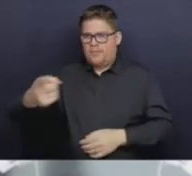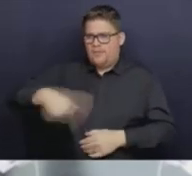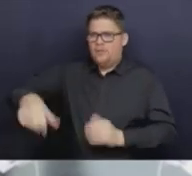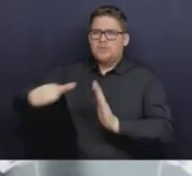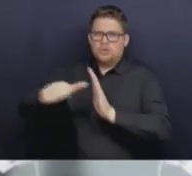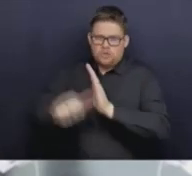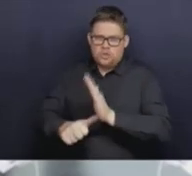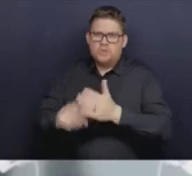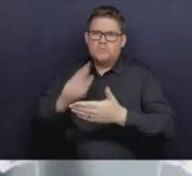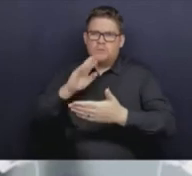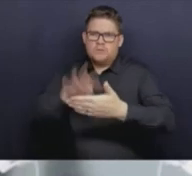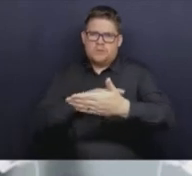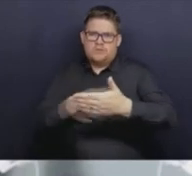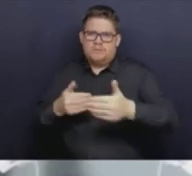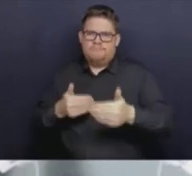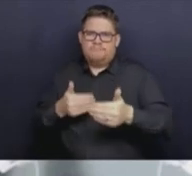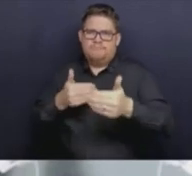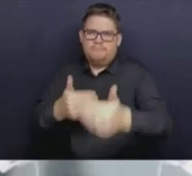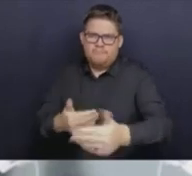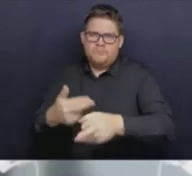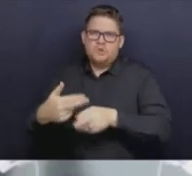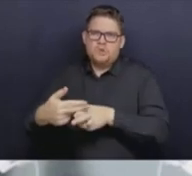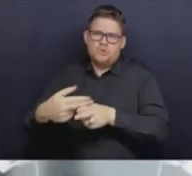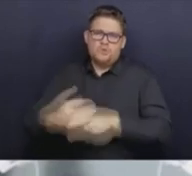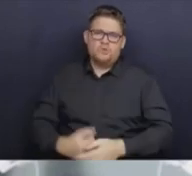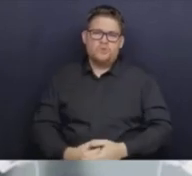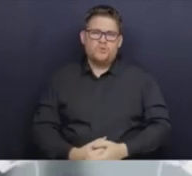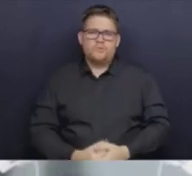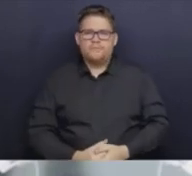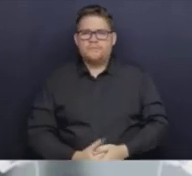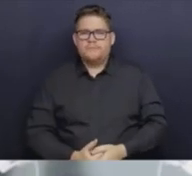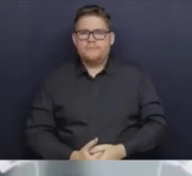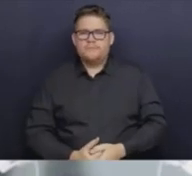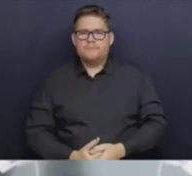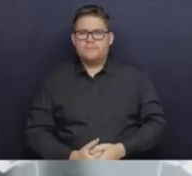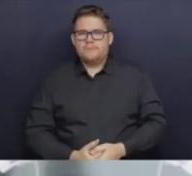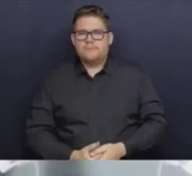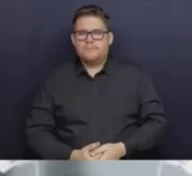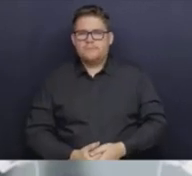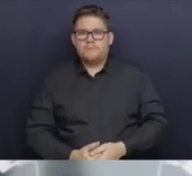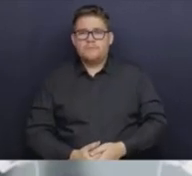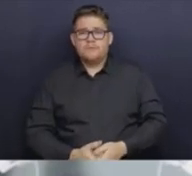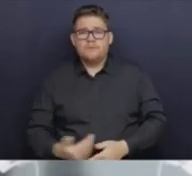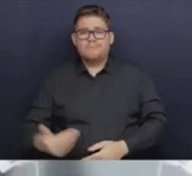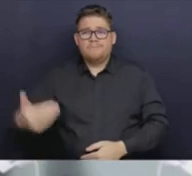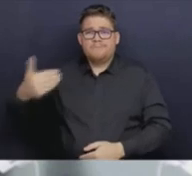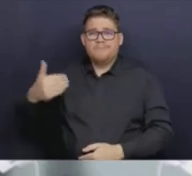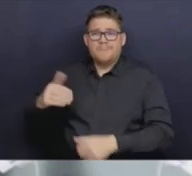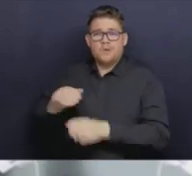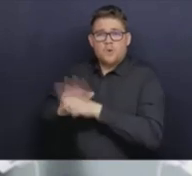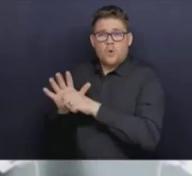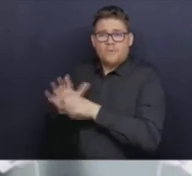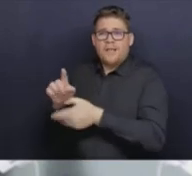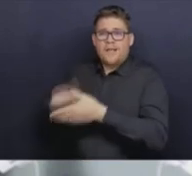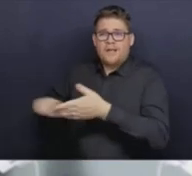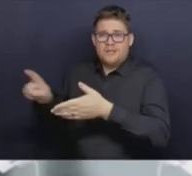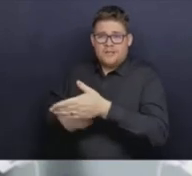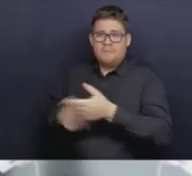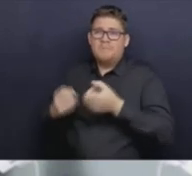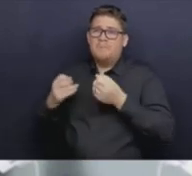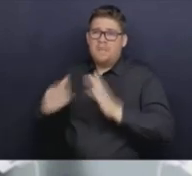very soon. As you know, when we canceled tens of thousands of surgeries earlier in the pandemic, 99% of those have been completed.